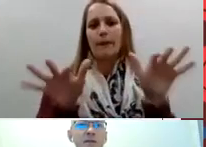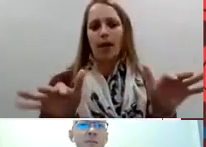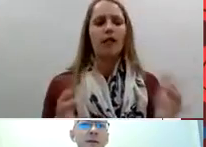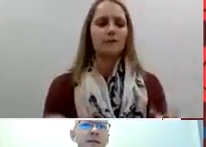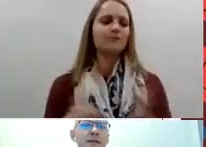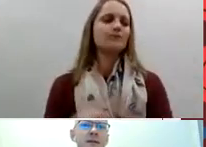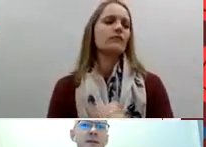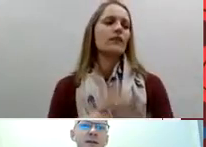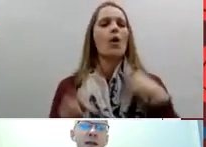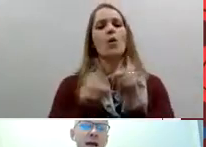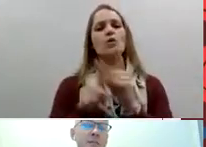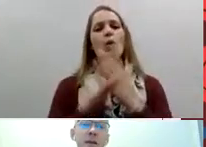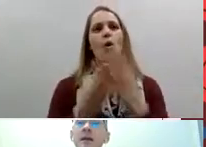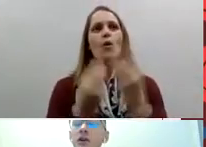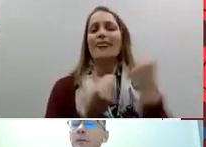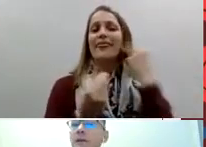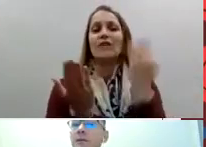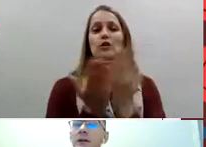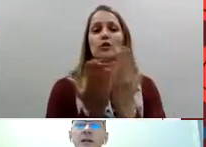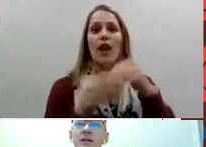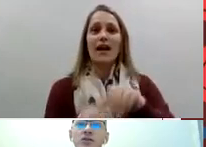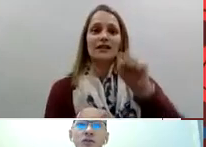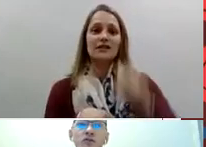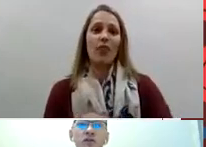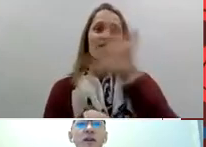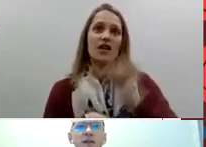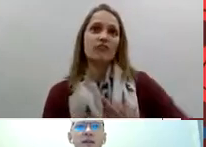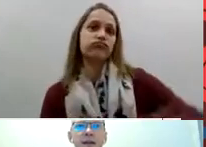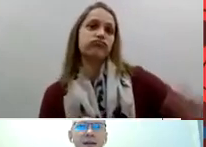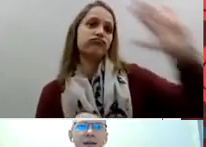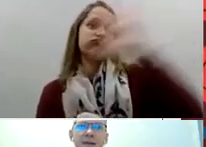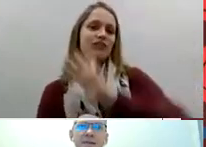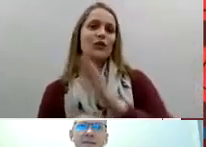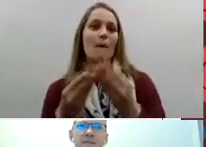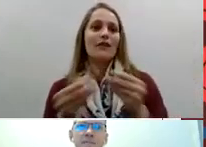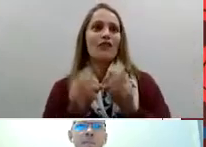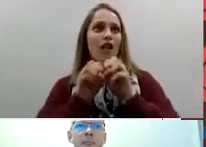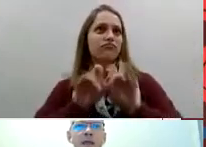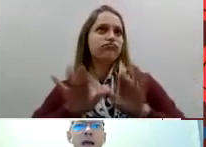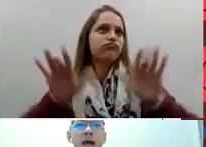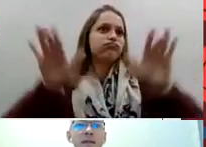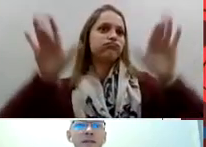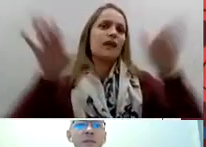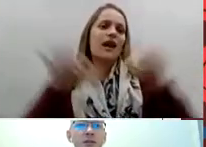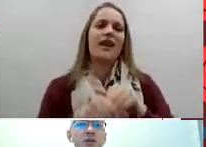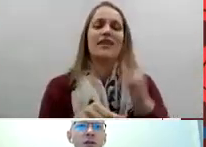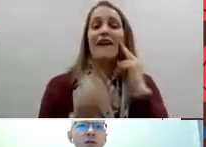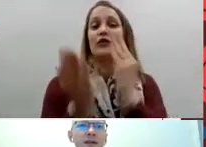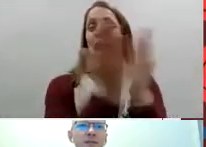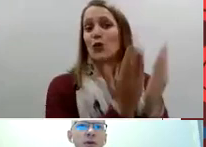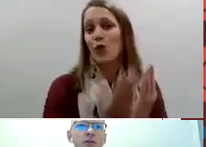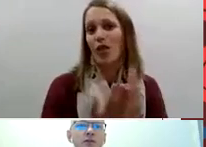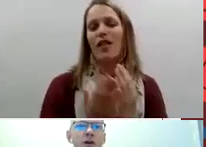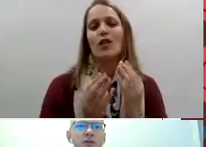have the ability to do this and many hearing people do not realize that and this material